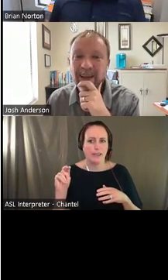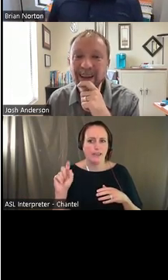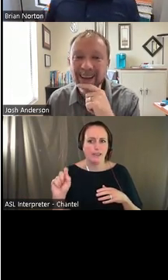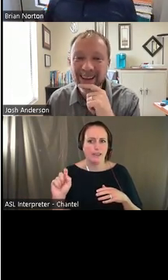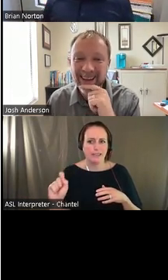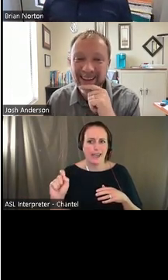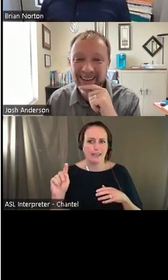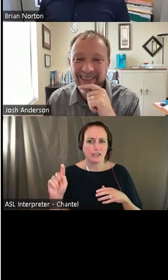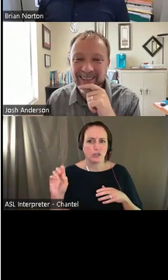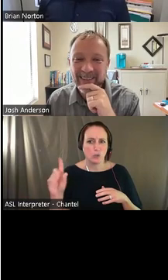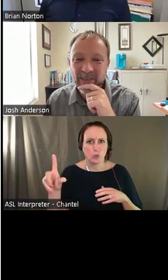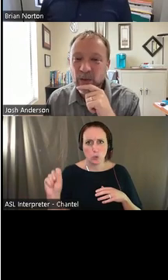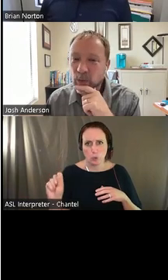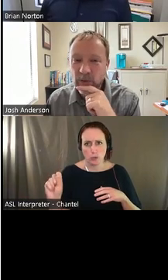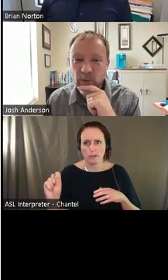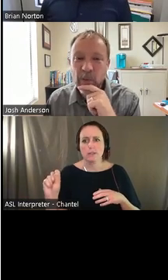a little bit.